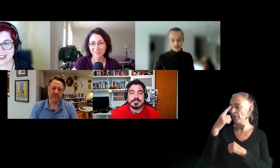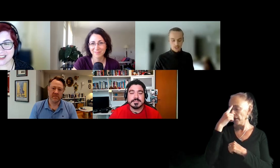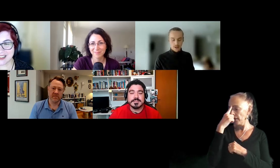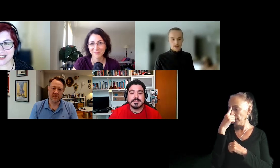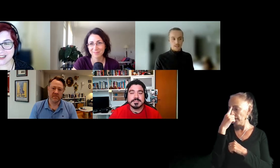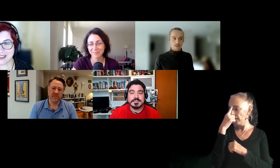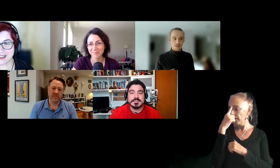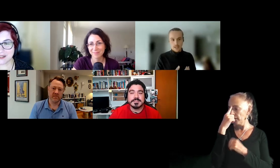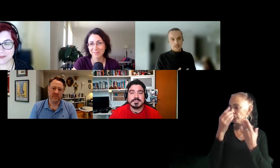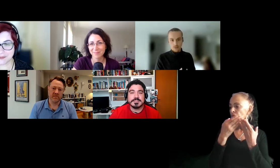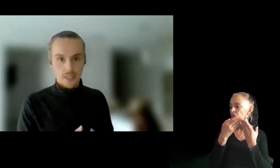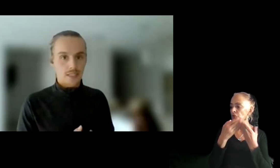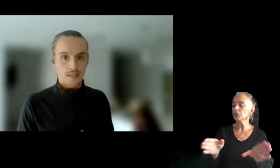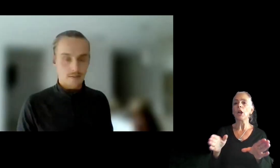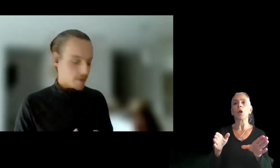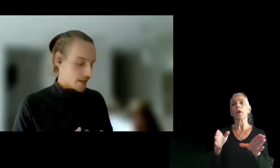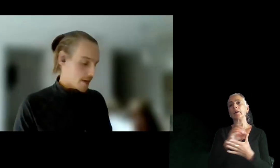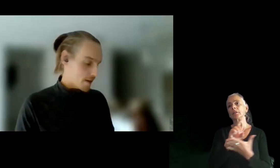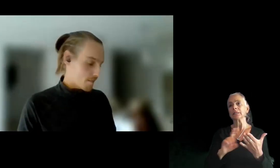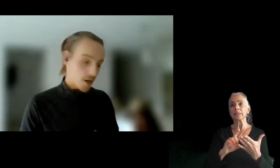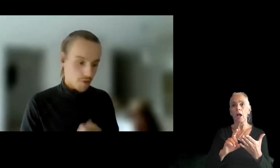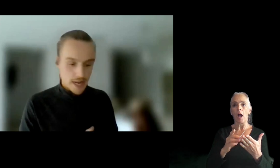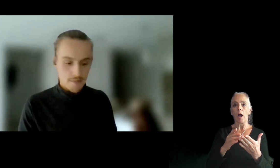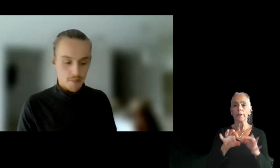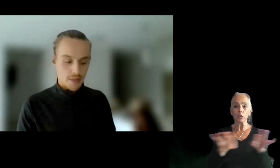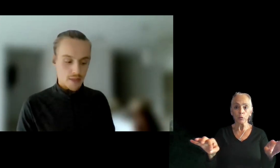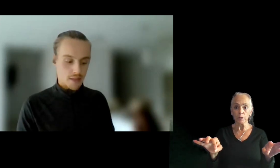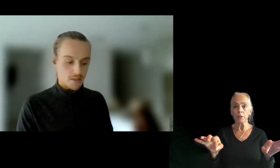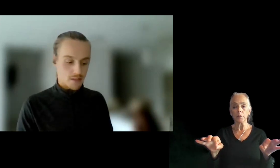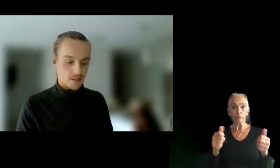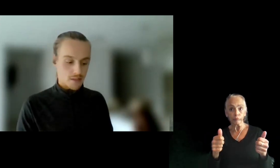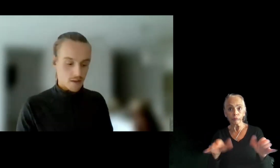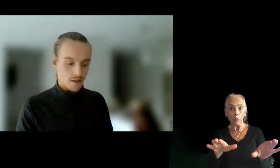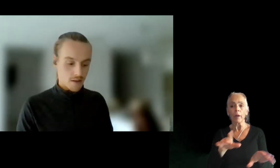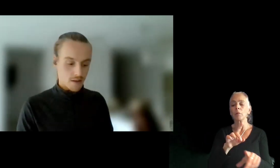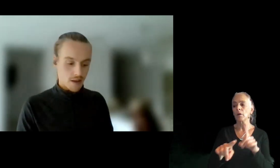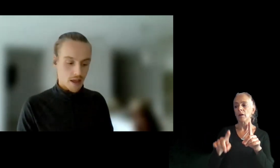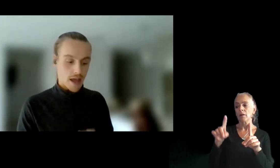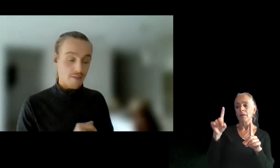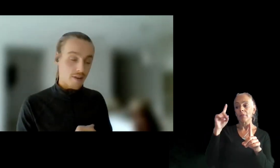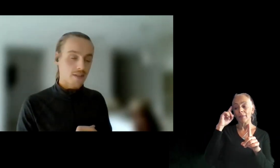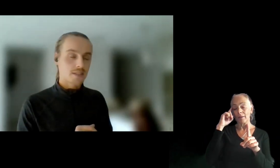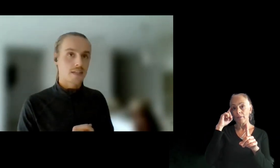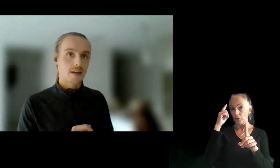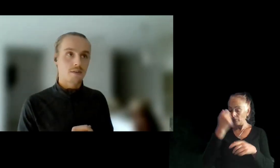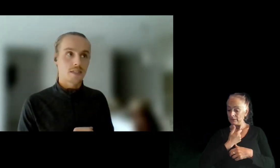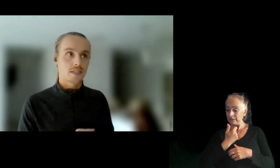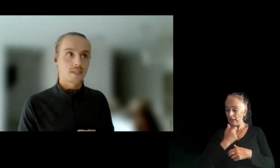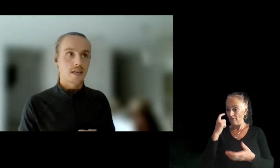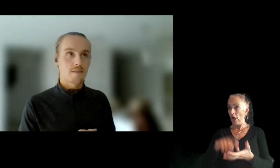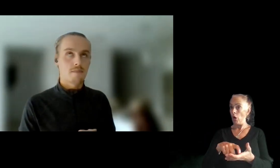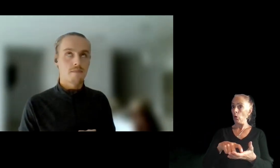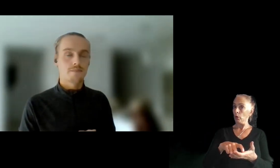generic design degrees are great, but I think that something that I find that stands out